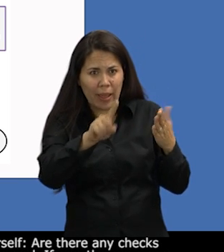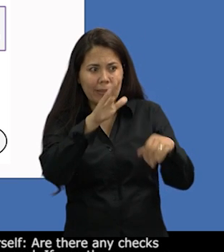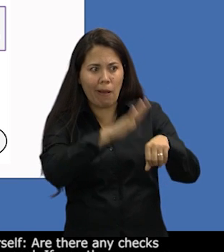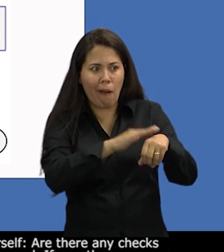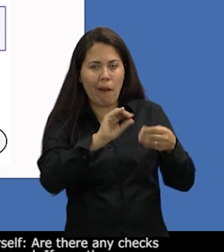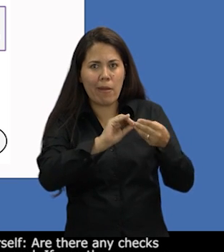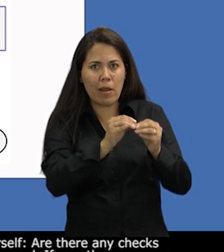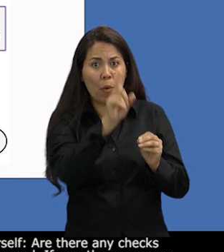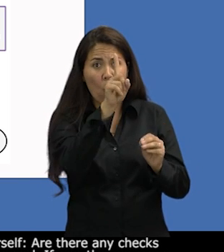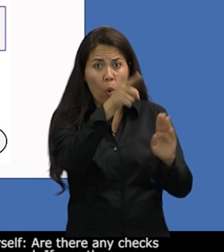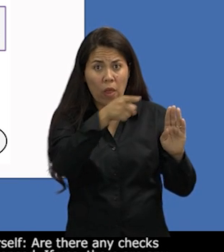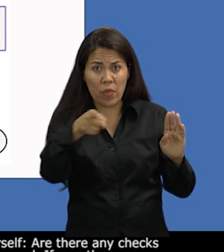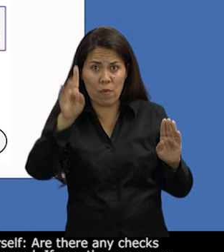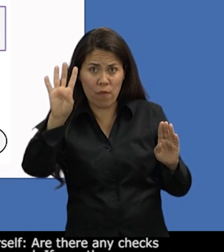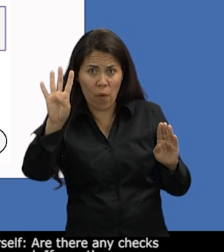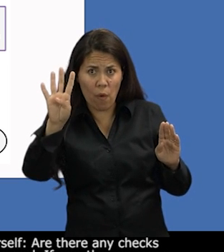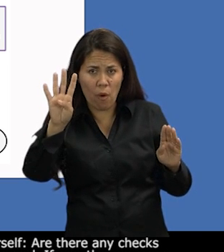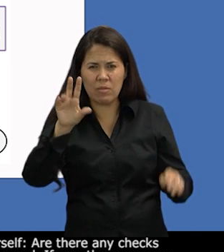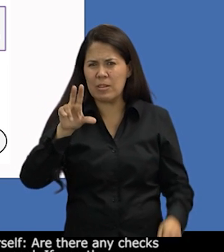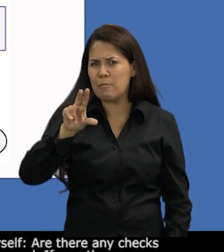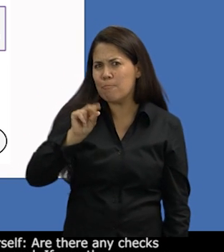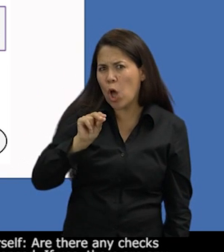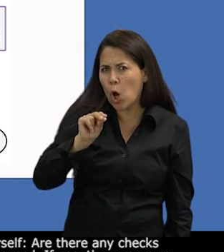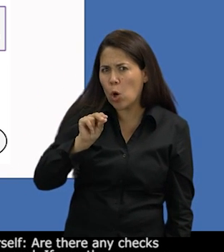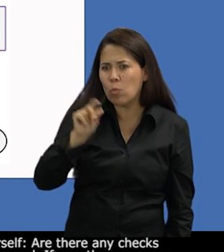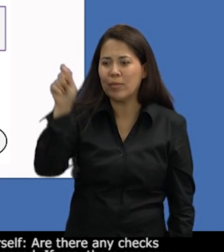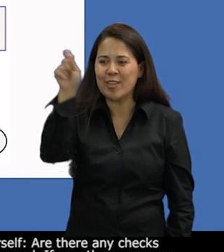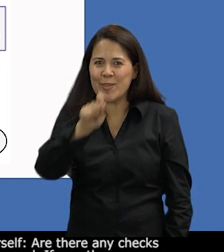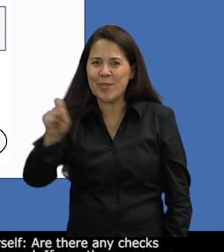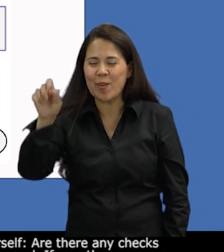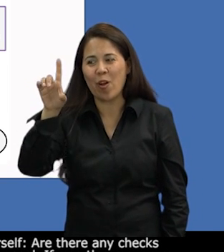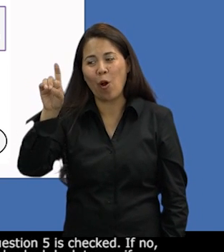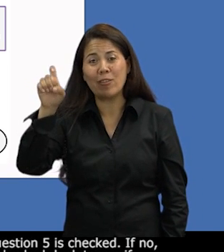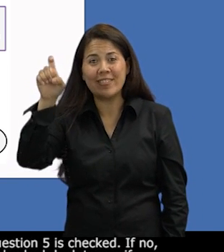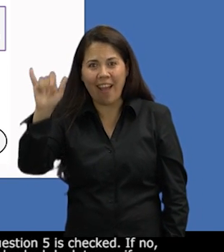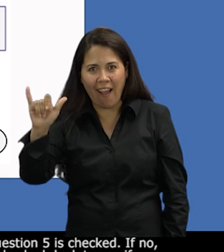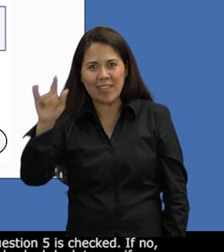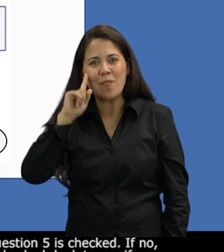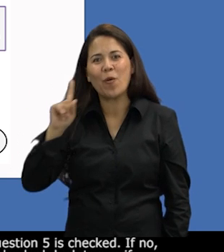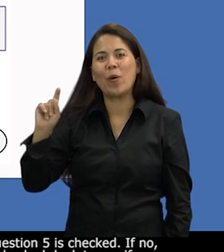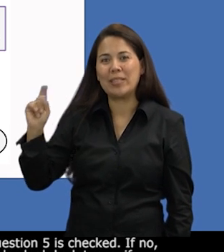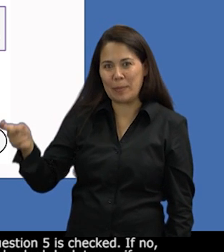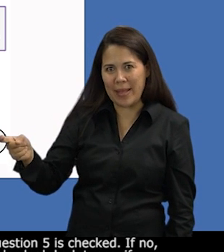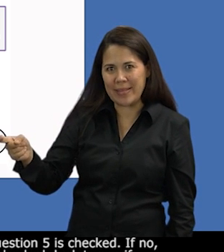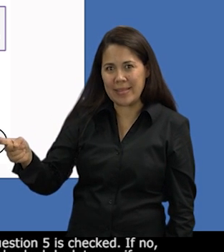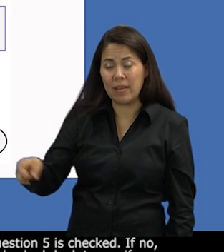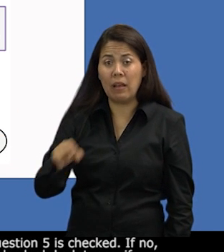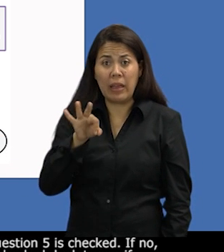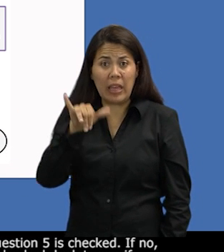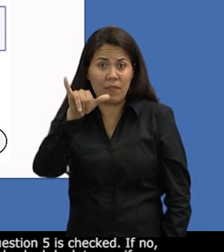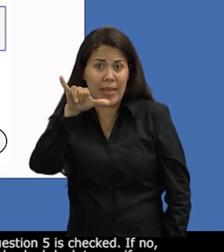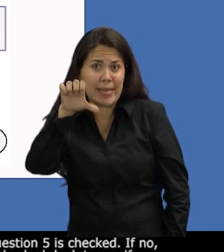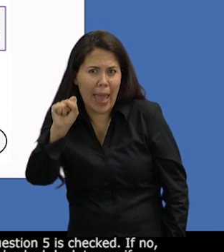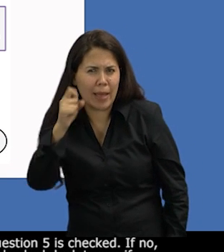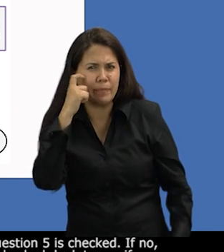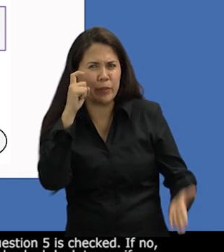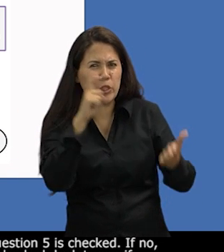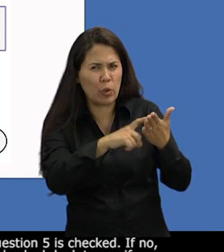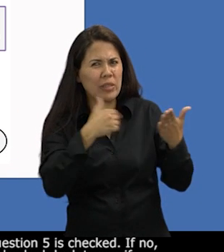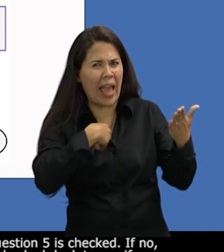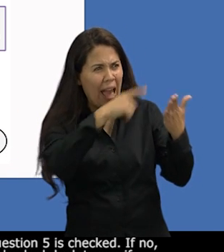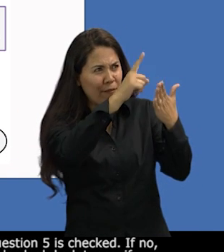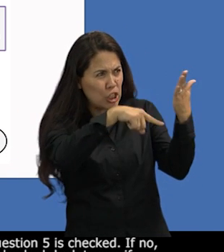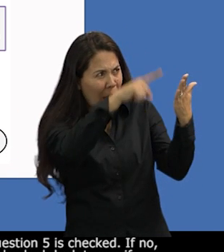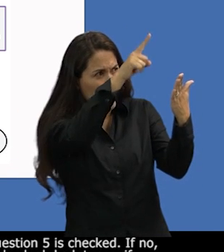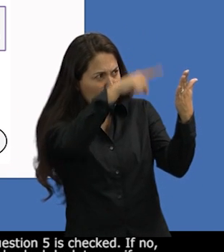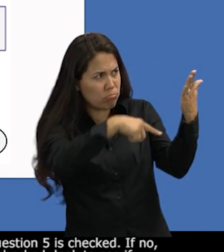to be dispensed. If yes, there are any checks for questions one to four, then look to see if